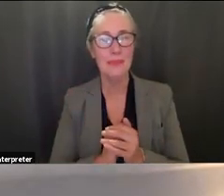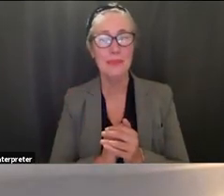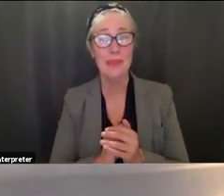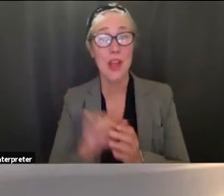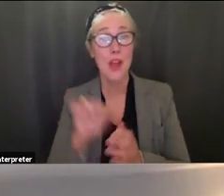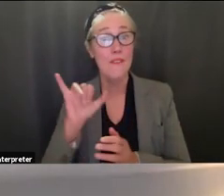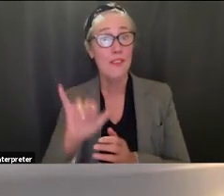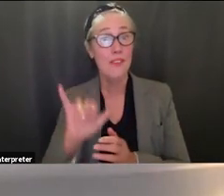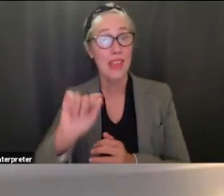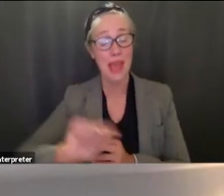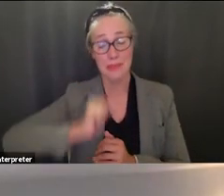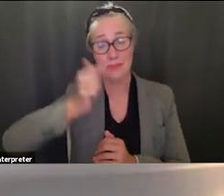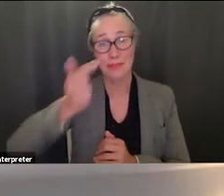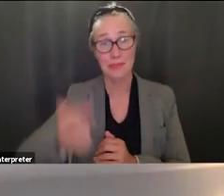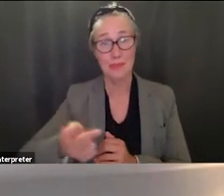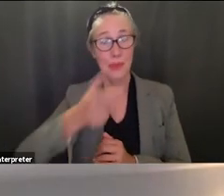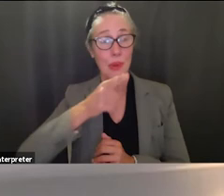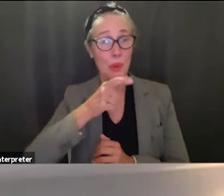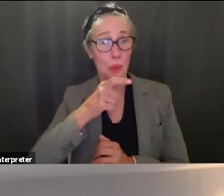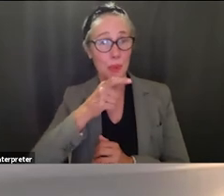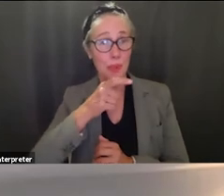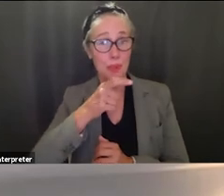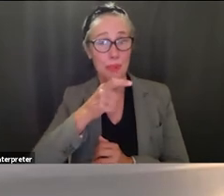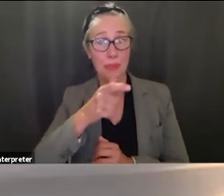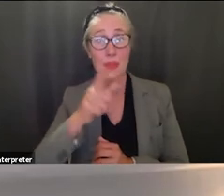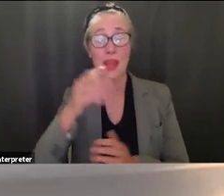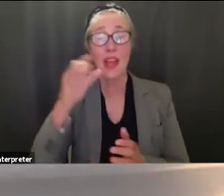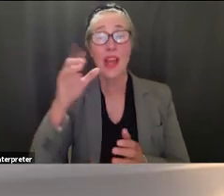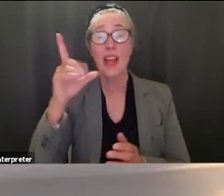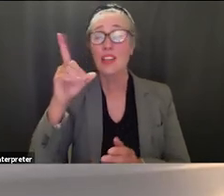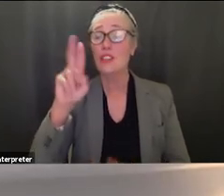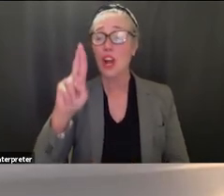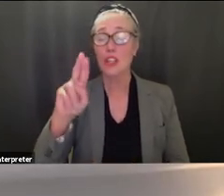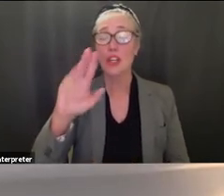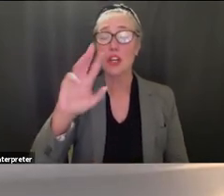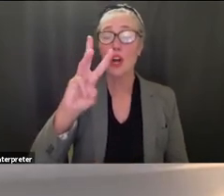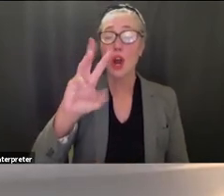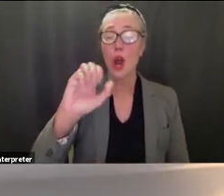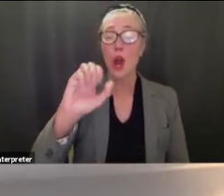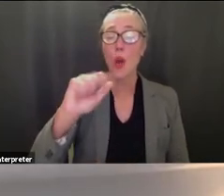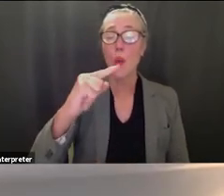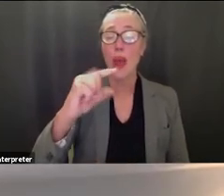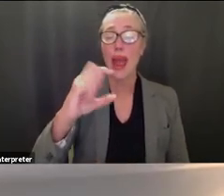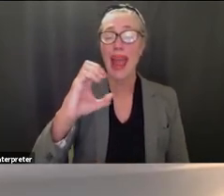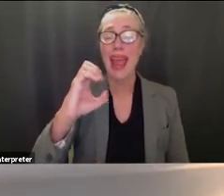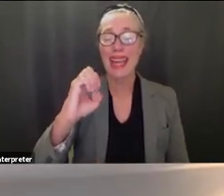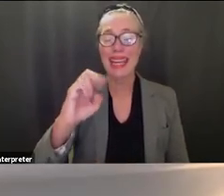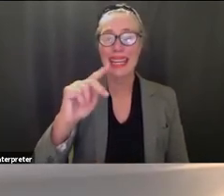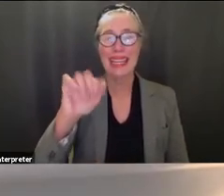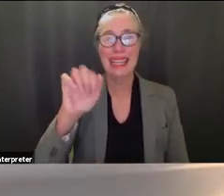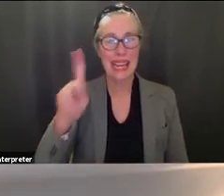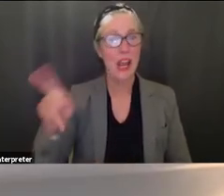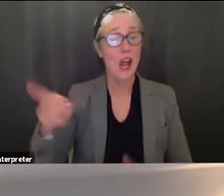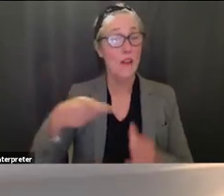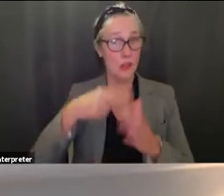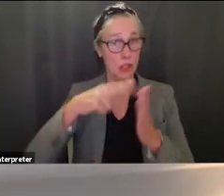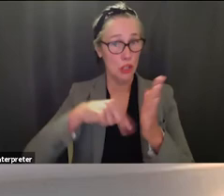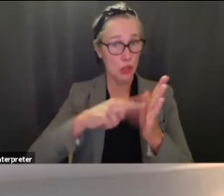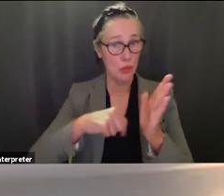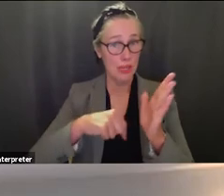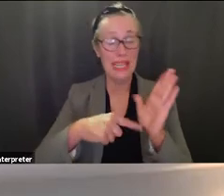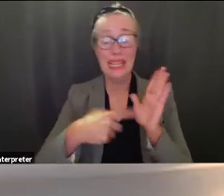will turn it over to Dr. Wagenick this is regarding the first reading and discussion of exhibit